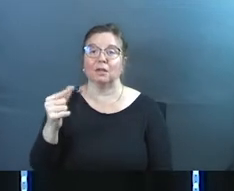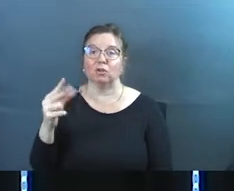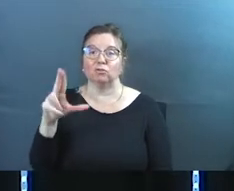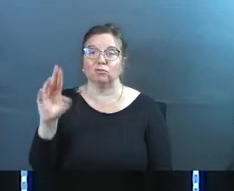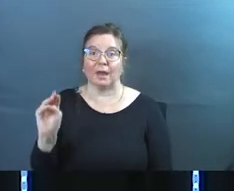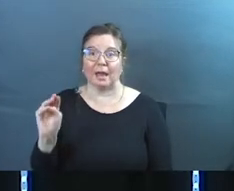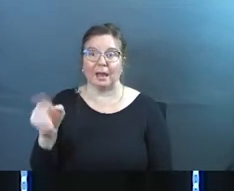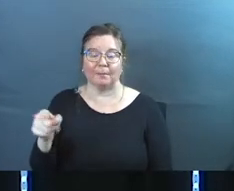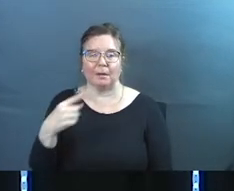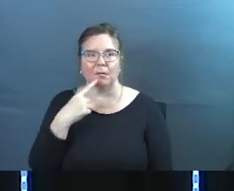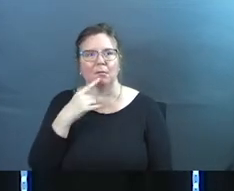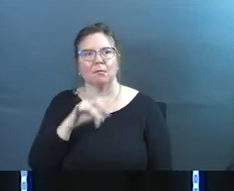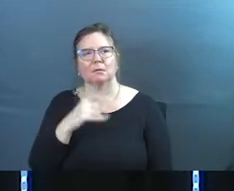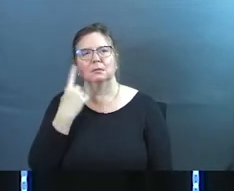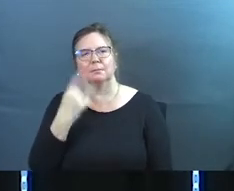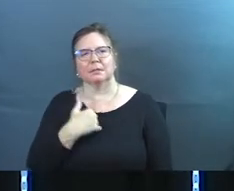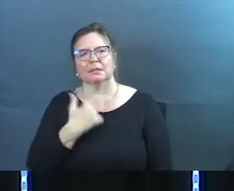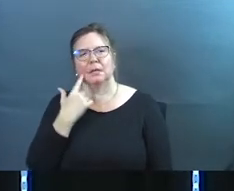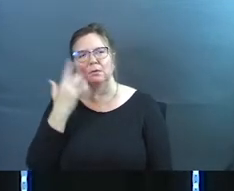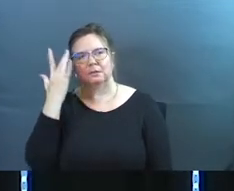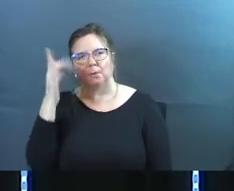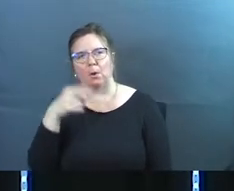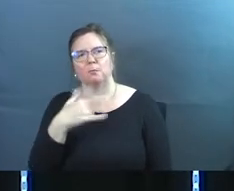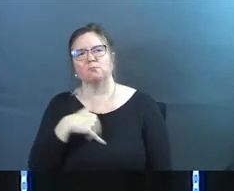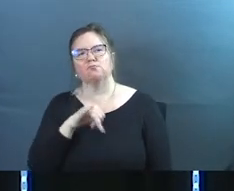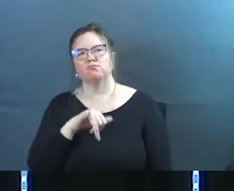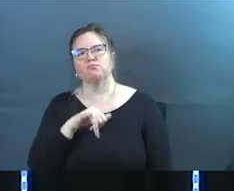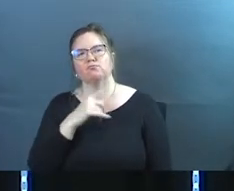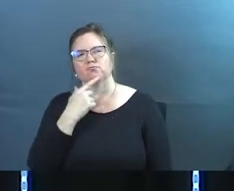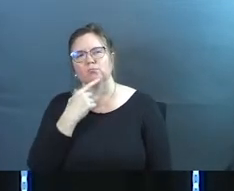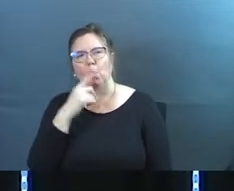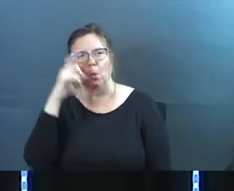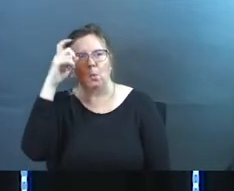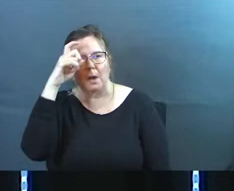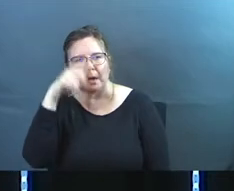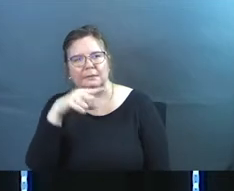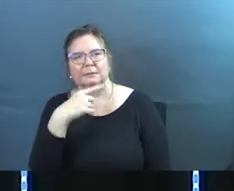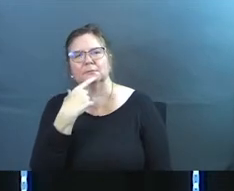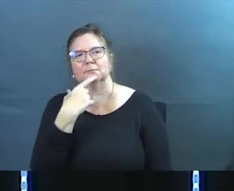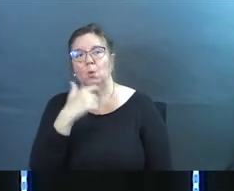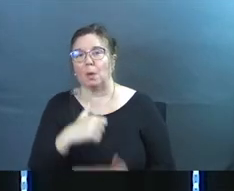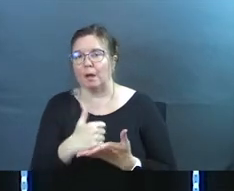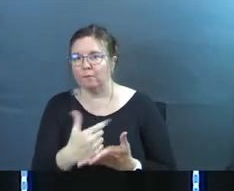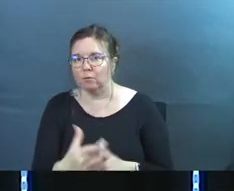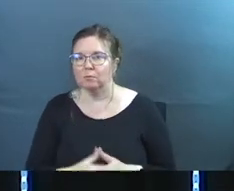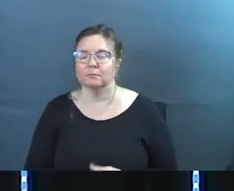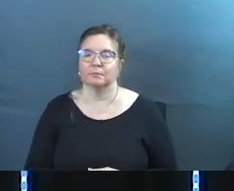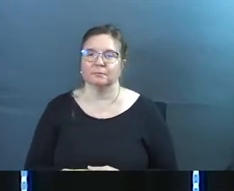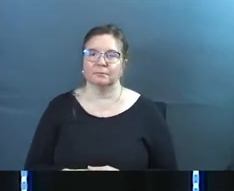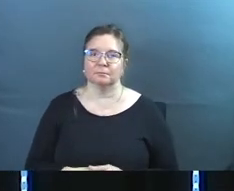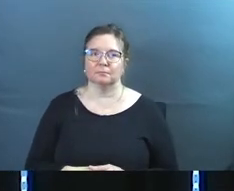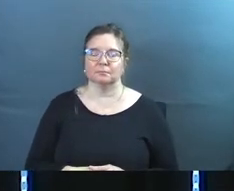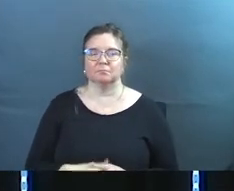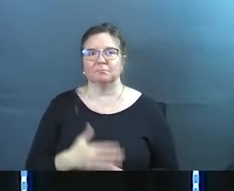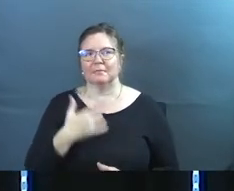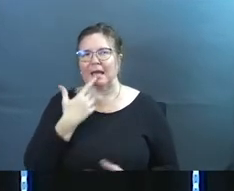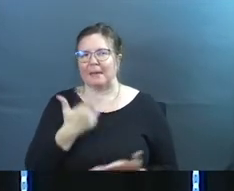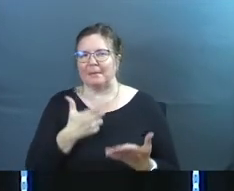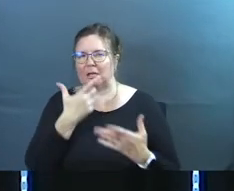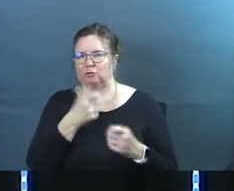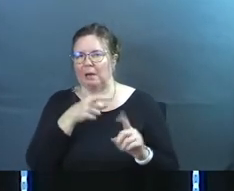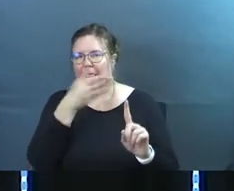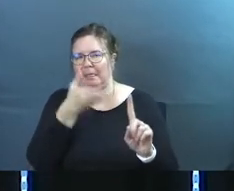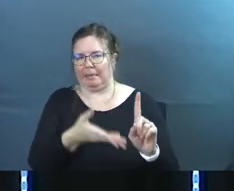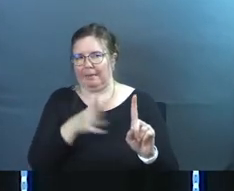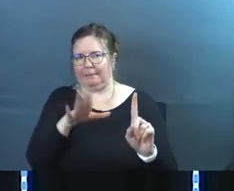and we're like, he just said something that sounded smart or wise or helpful. I may not trust